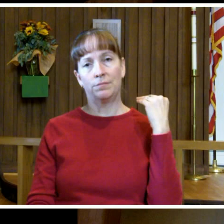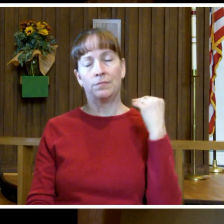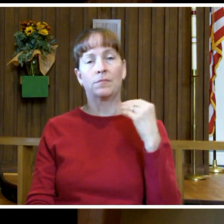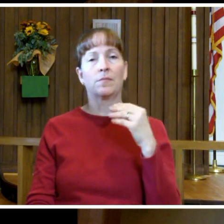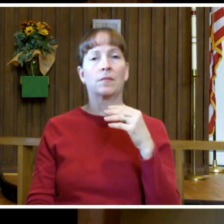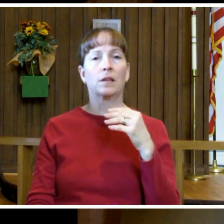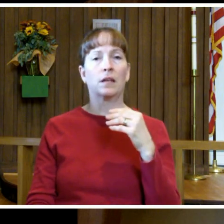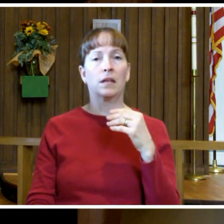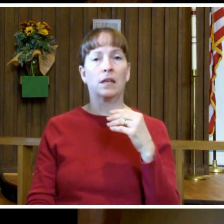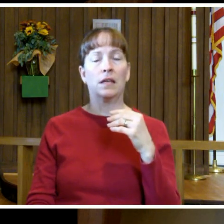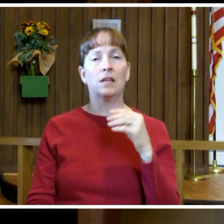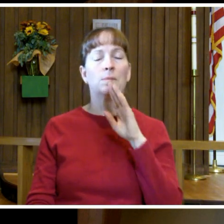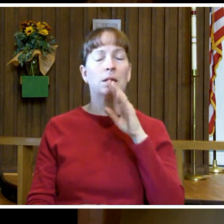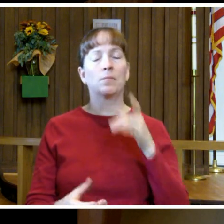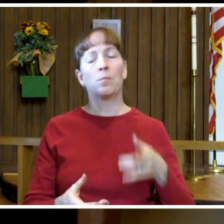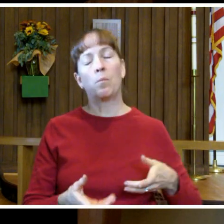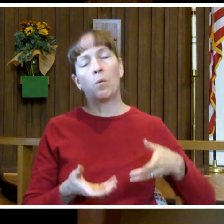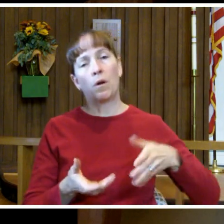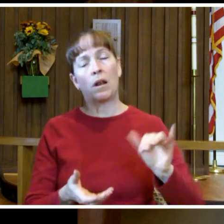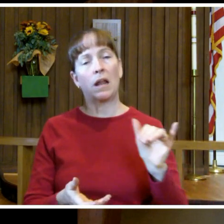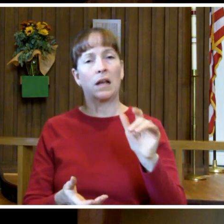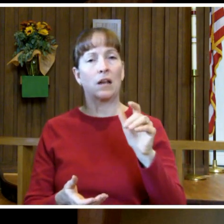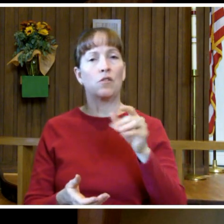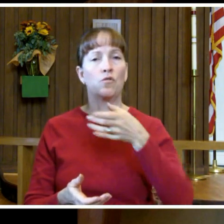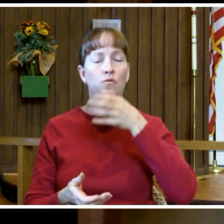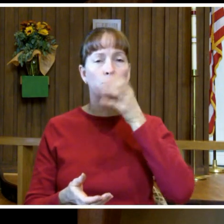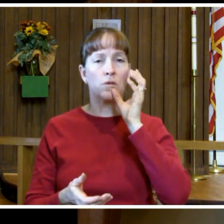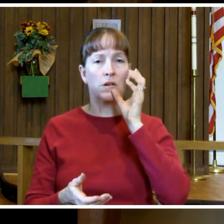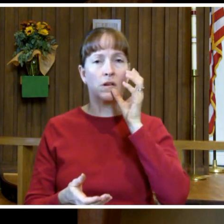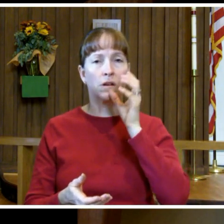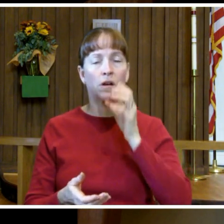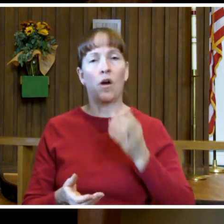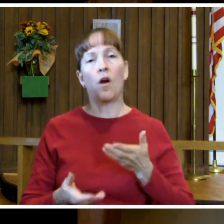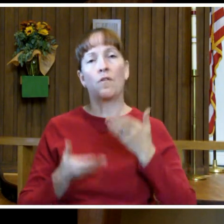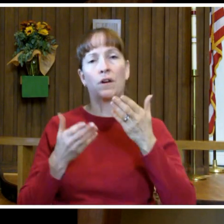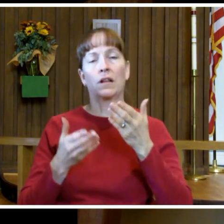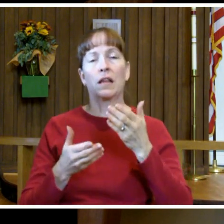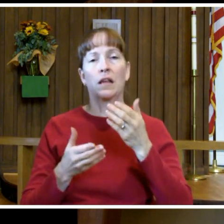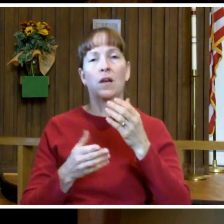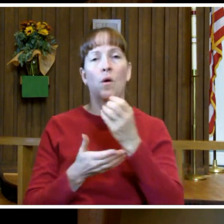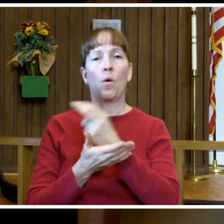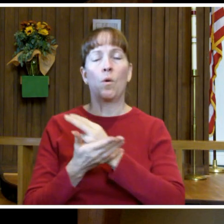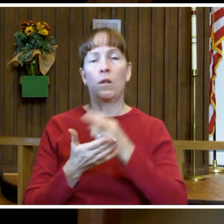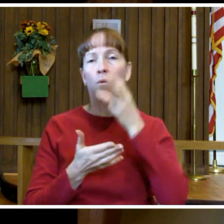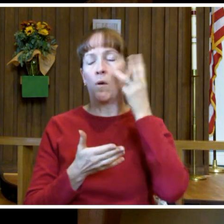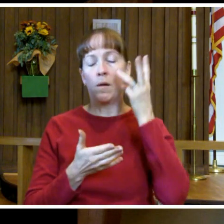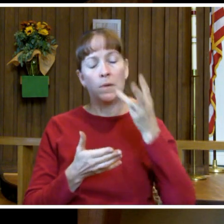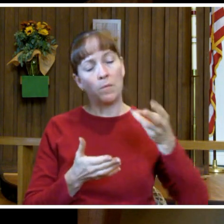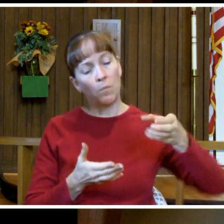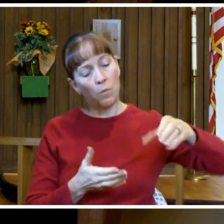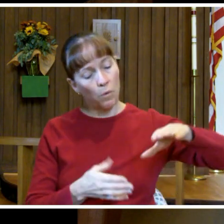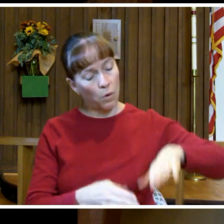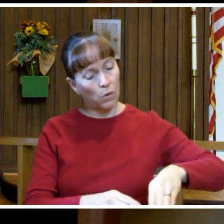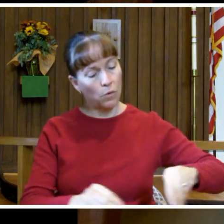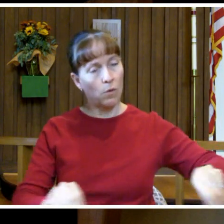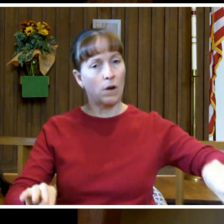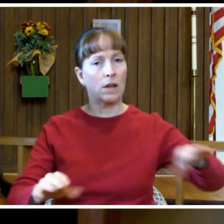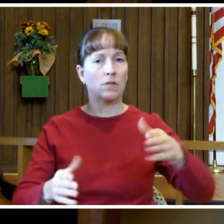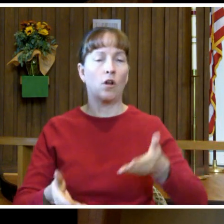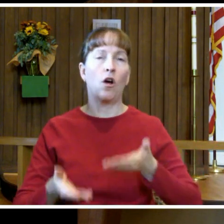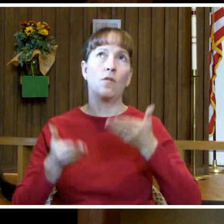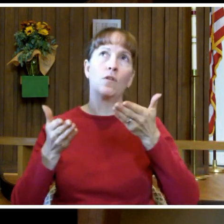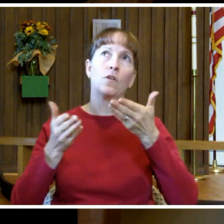He is being poured out as a libation, like sacred wine being tipped out of a cup onto the ground as a